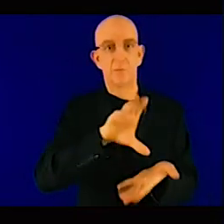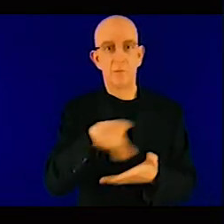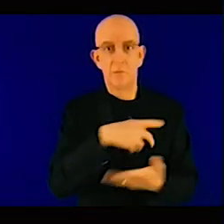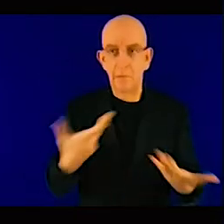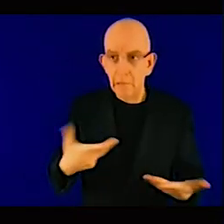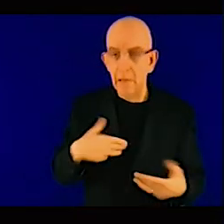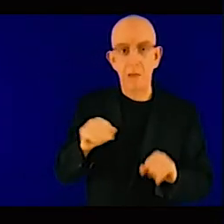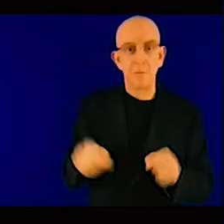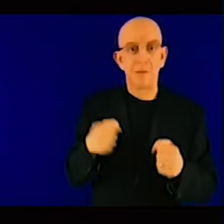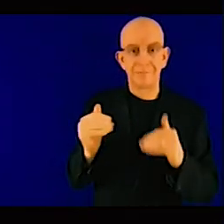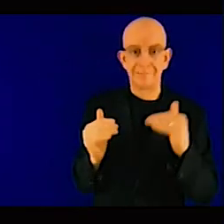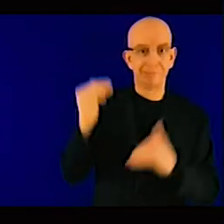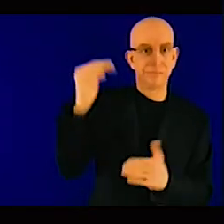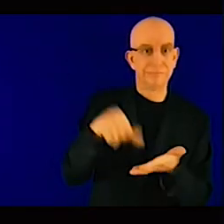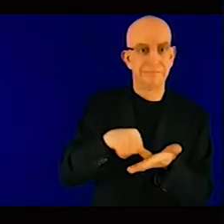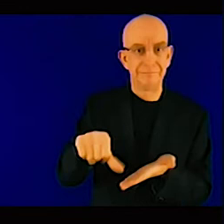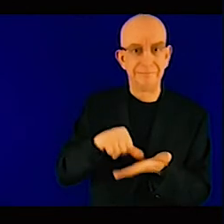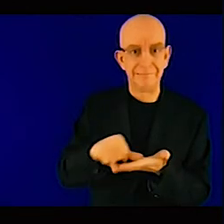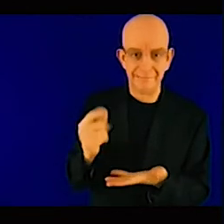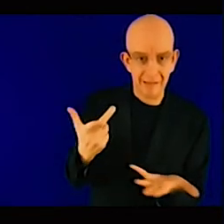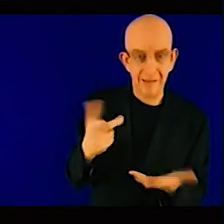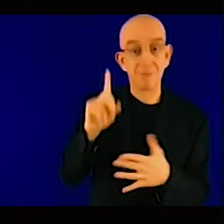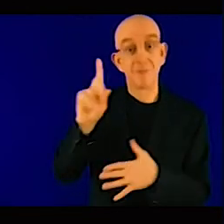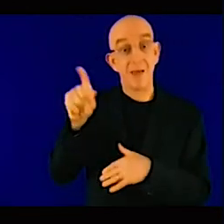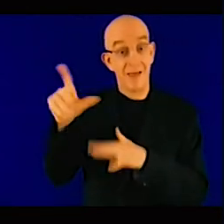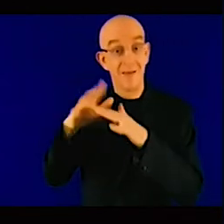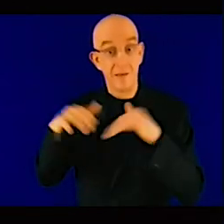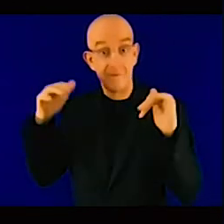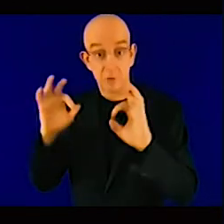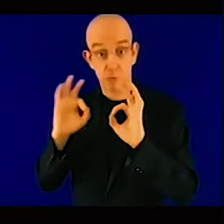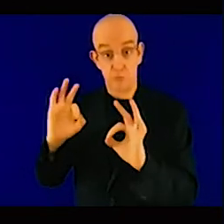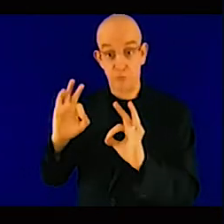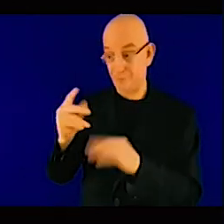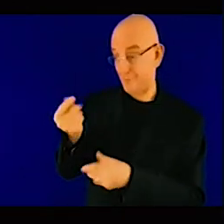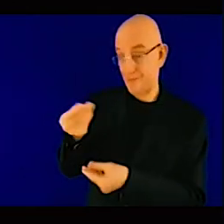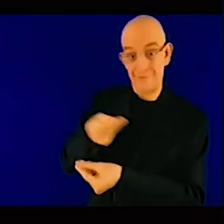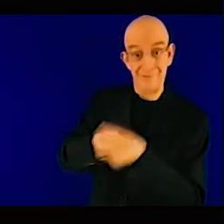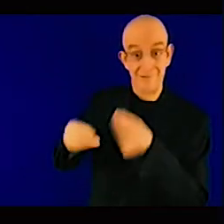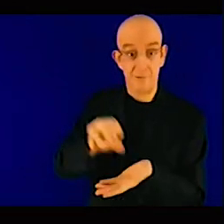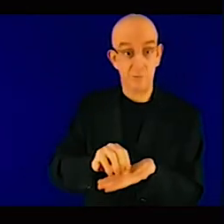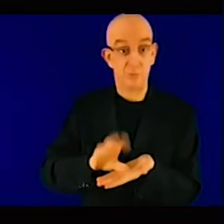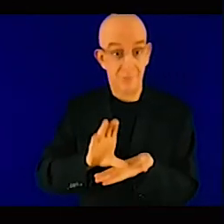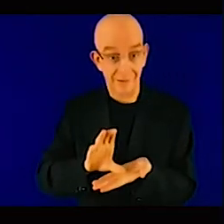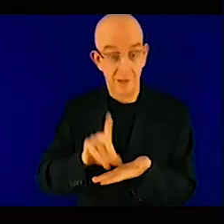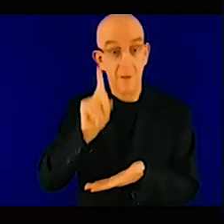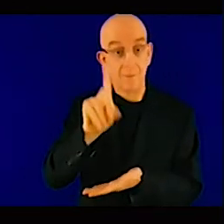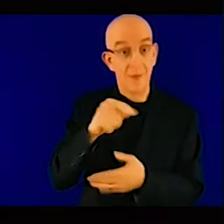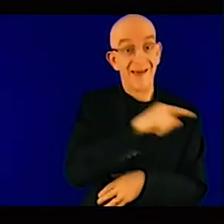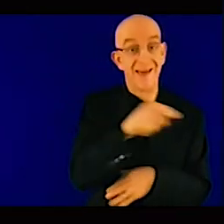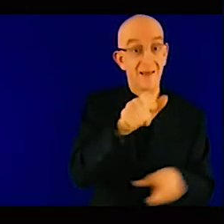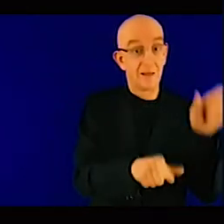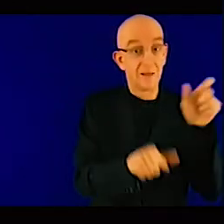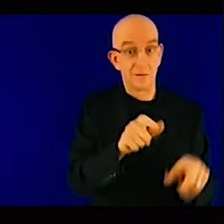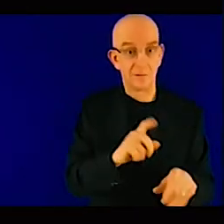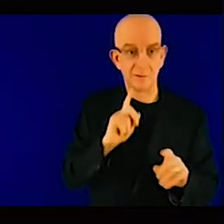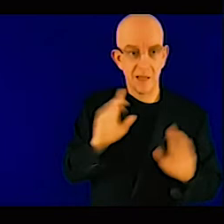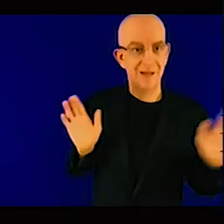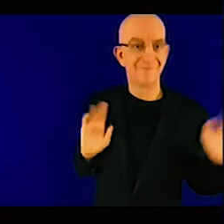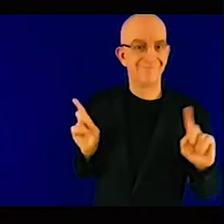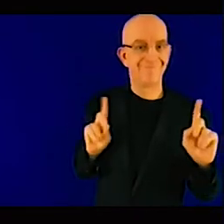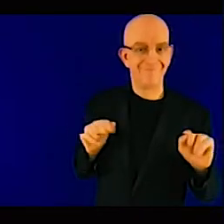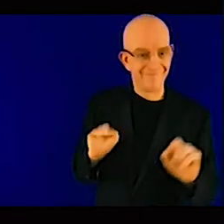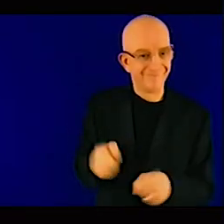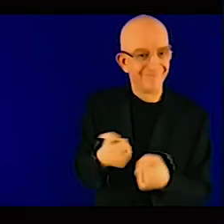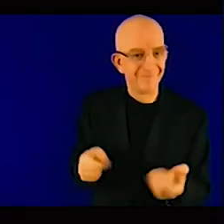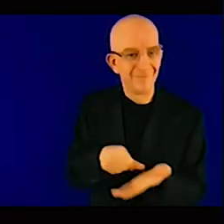customers are not just able to pay, especially when we are talking about wind and solar, where we need to have feeding